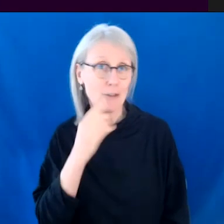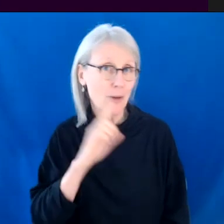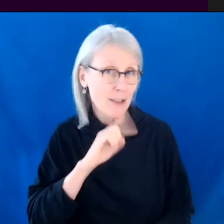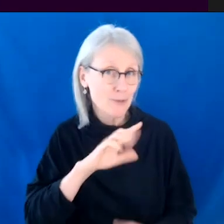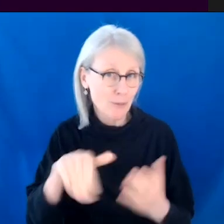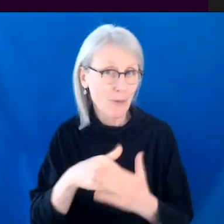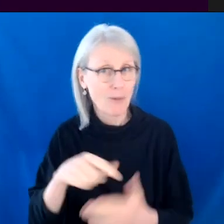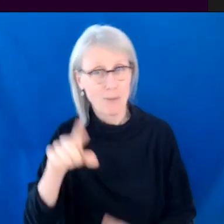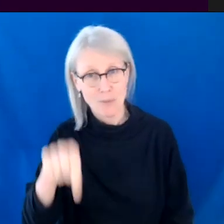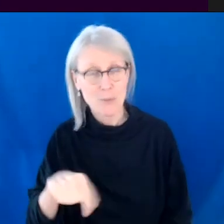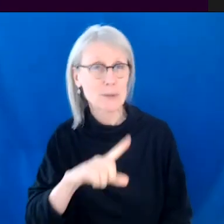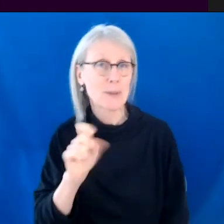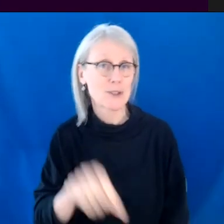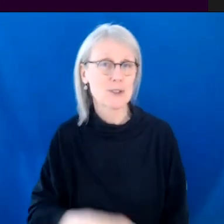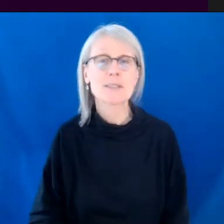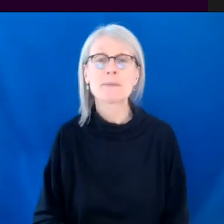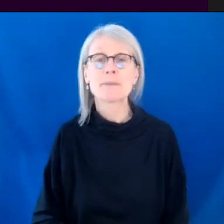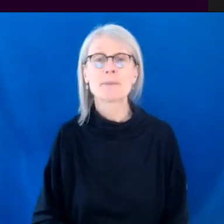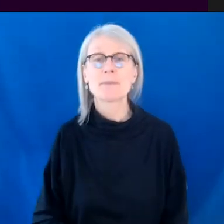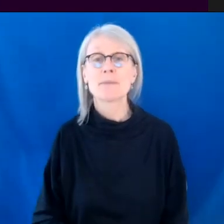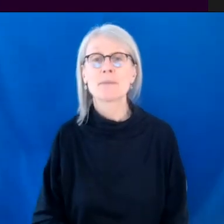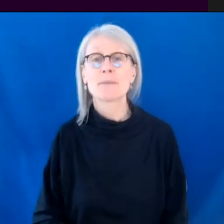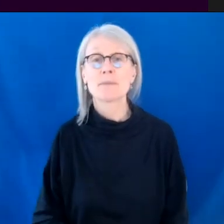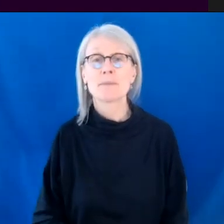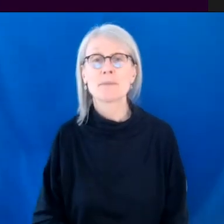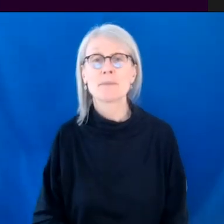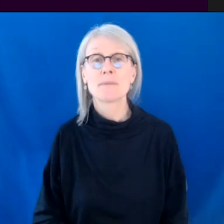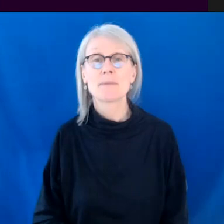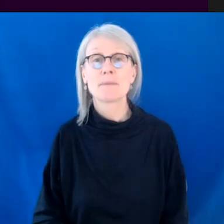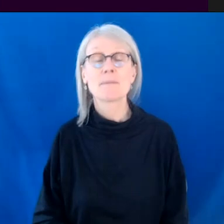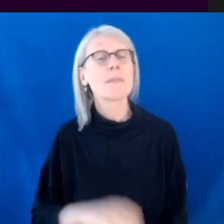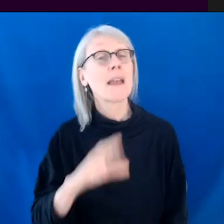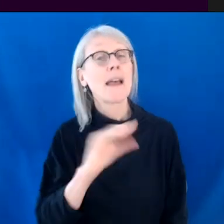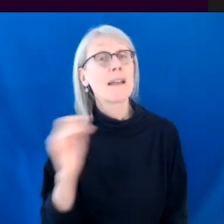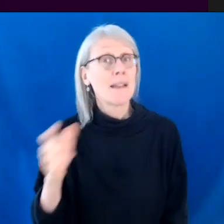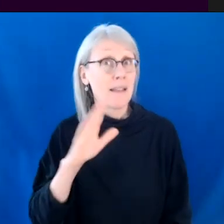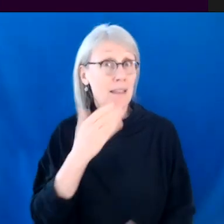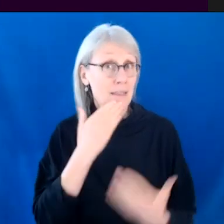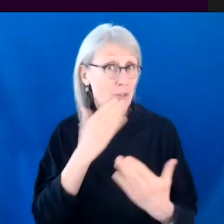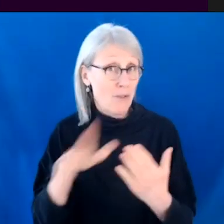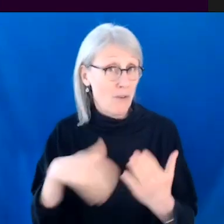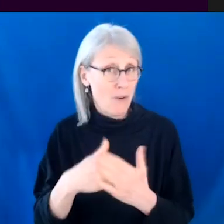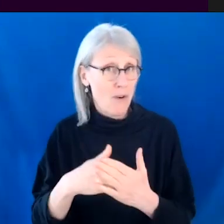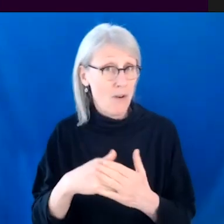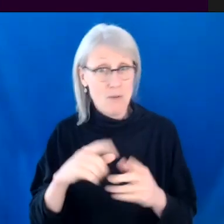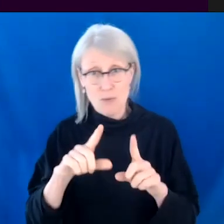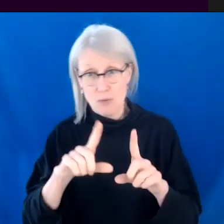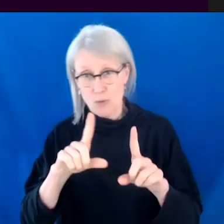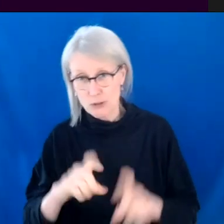Um, yeah. Um, just before we end this, I want to thank everyone in the chat for your questions.